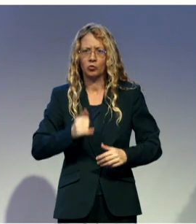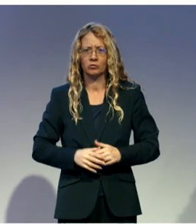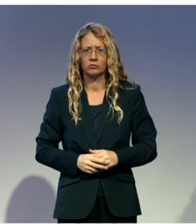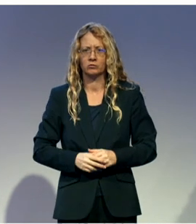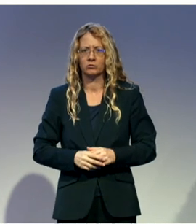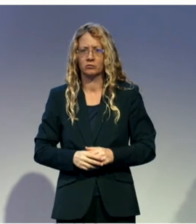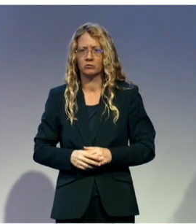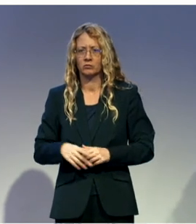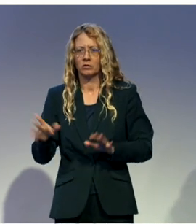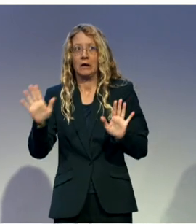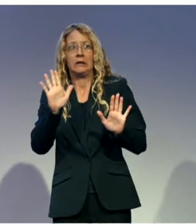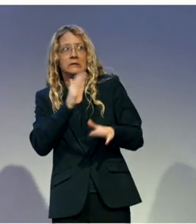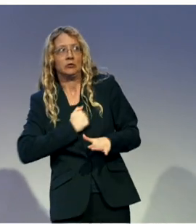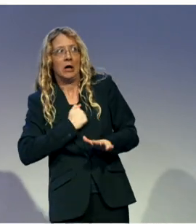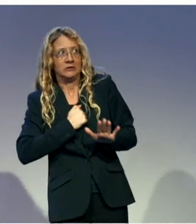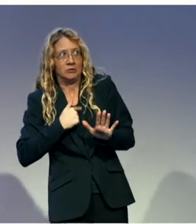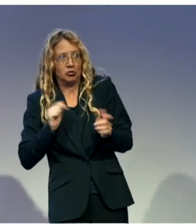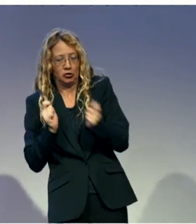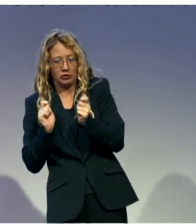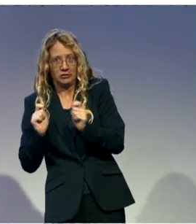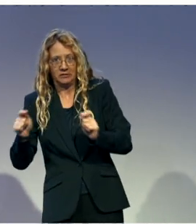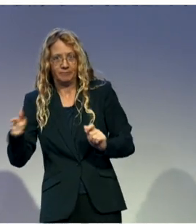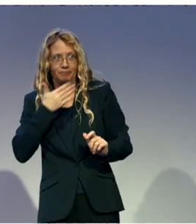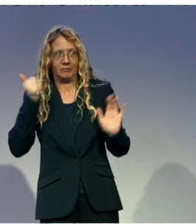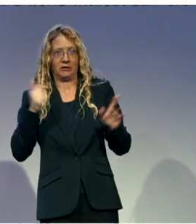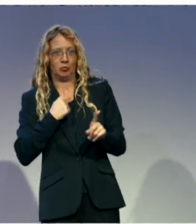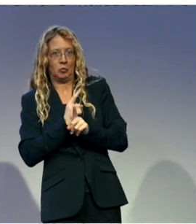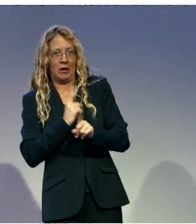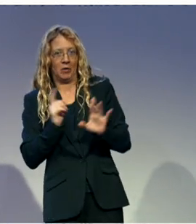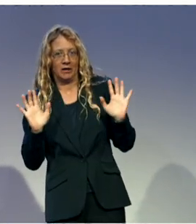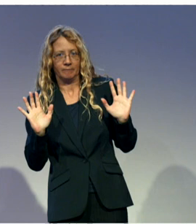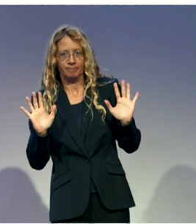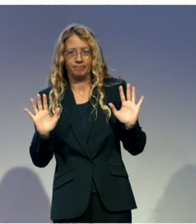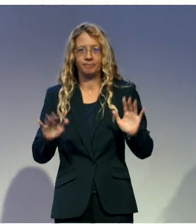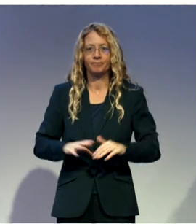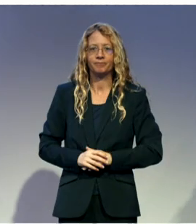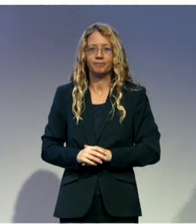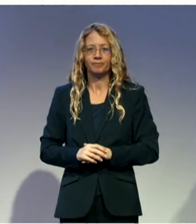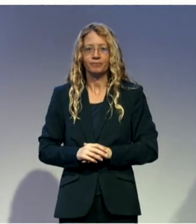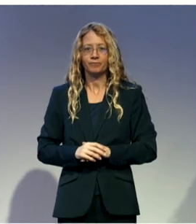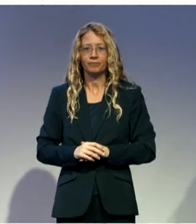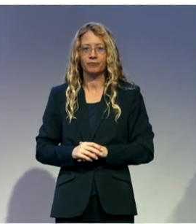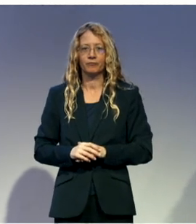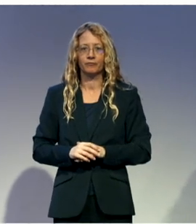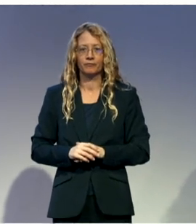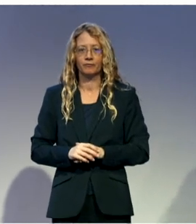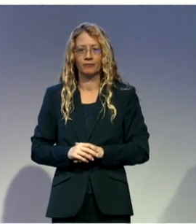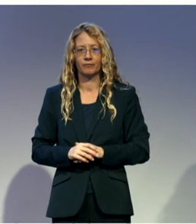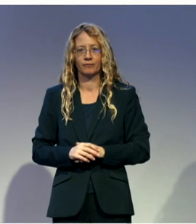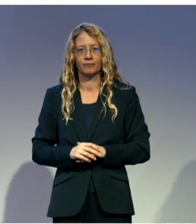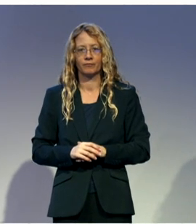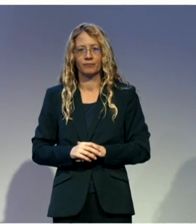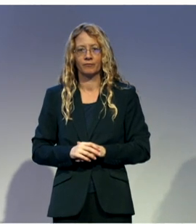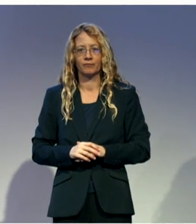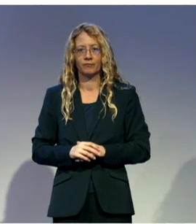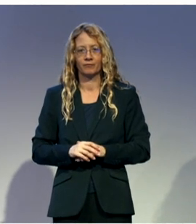managed to get the Braille cover sheets produced, accessible ballot boxes. We also managed to, out